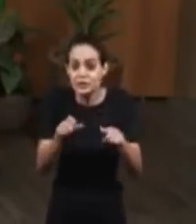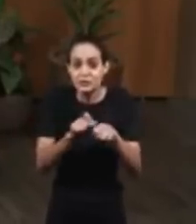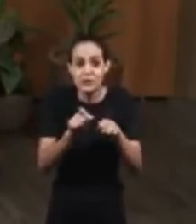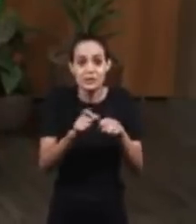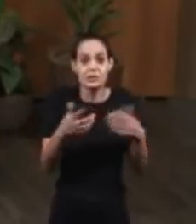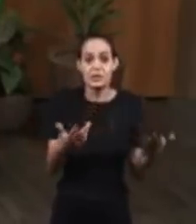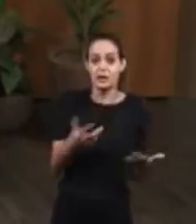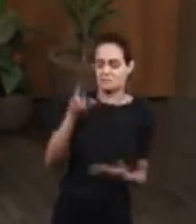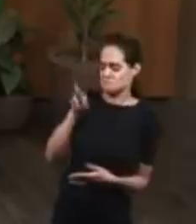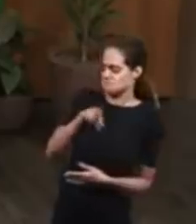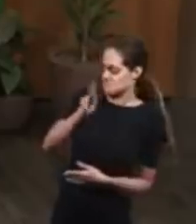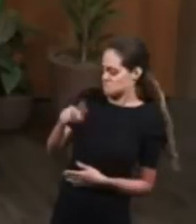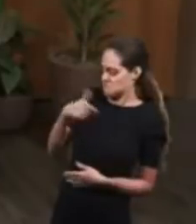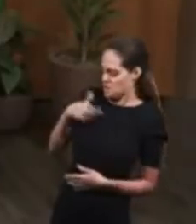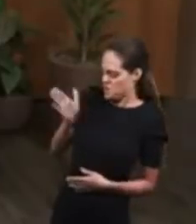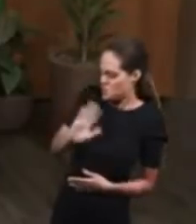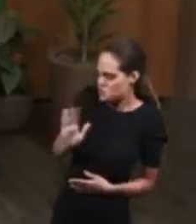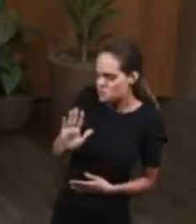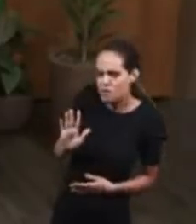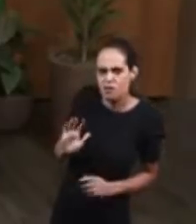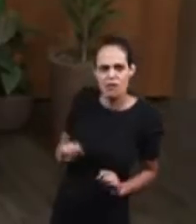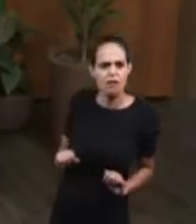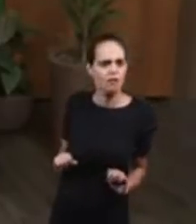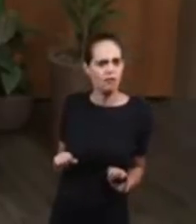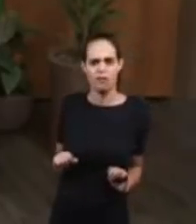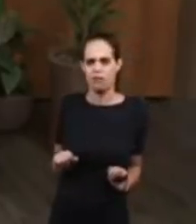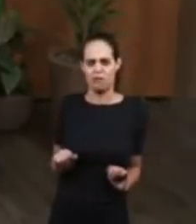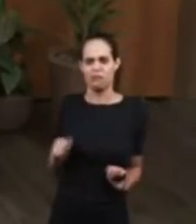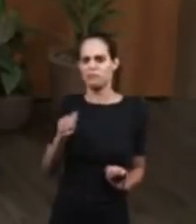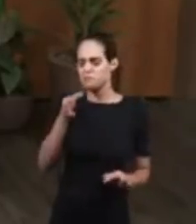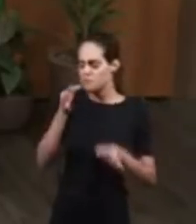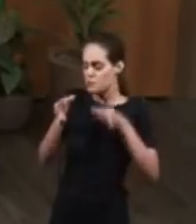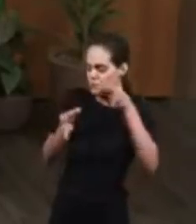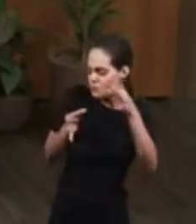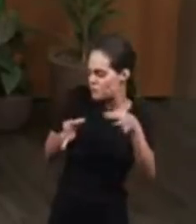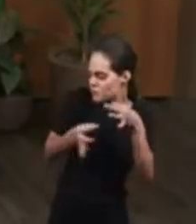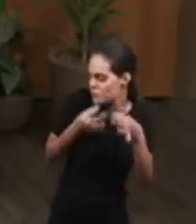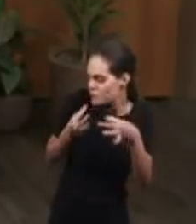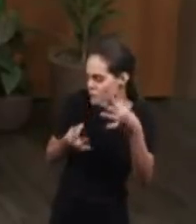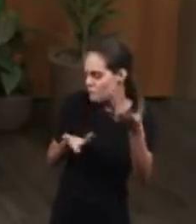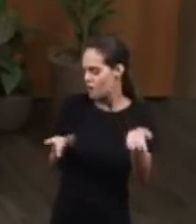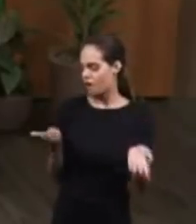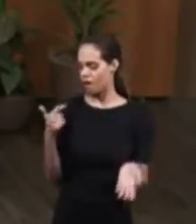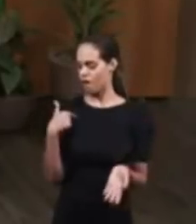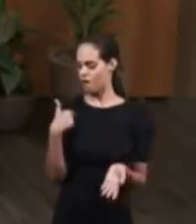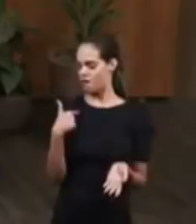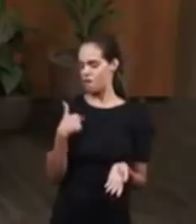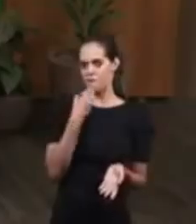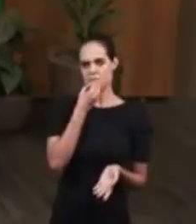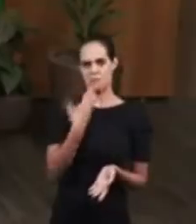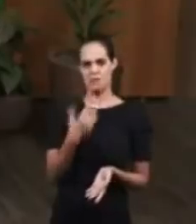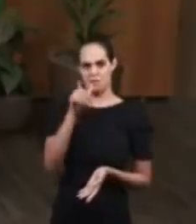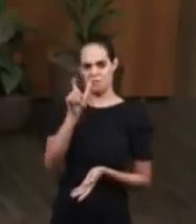previous denials, their arguments, all of those arguments had a prophetic meaning.